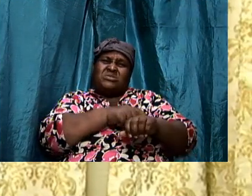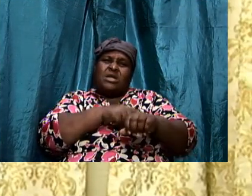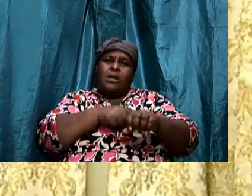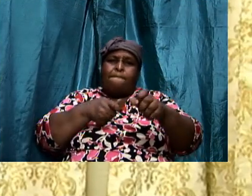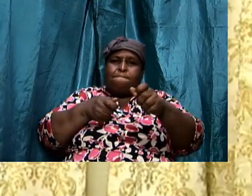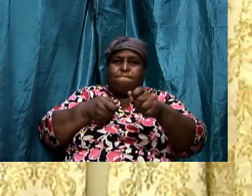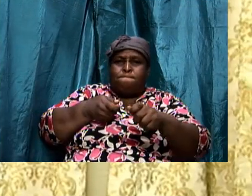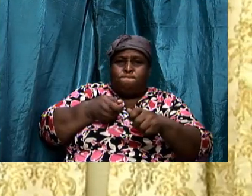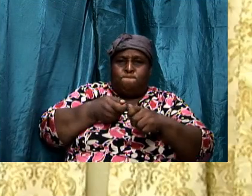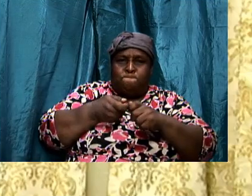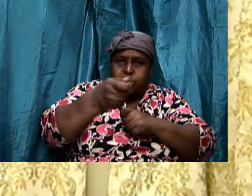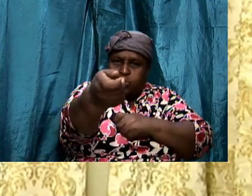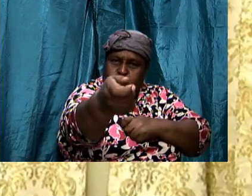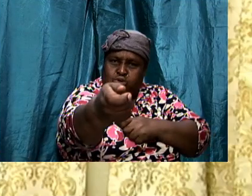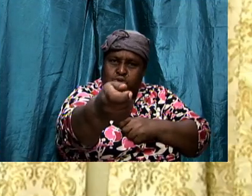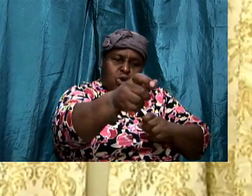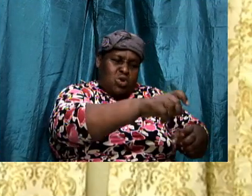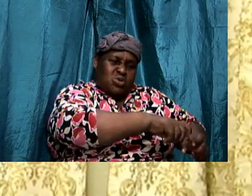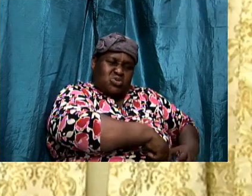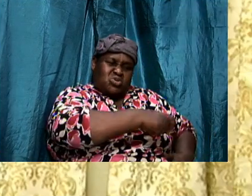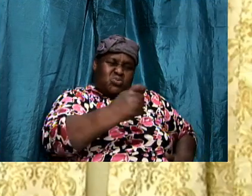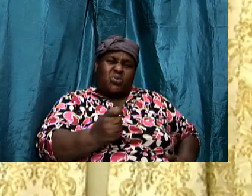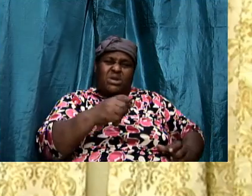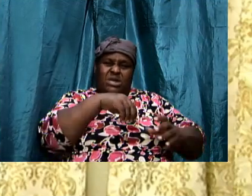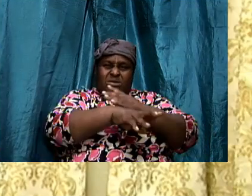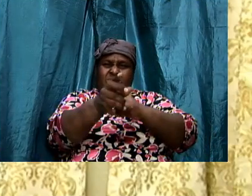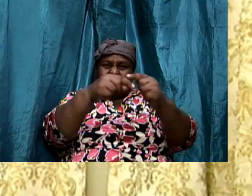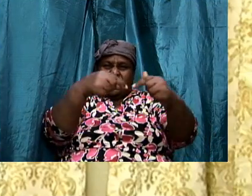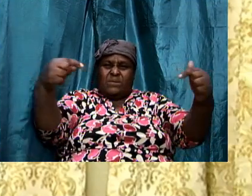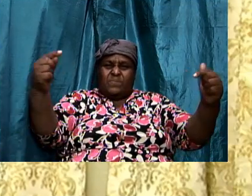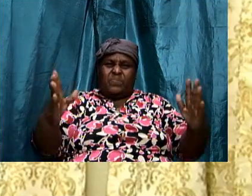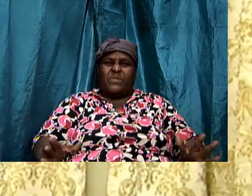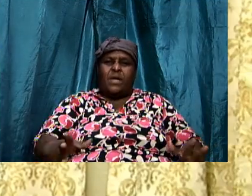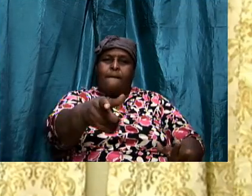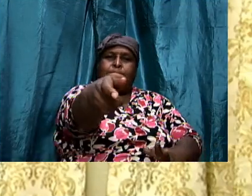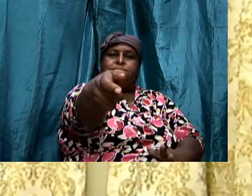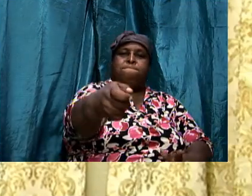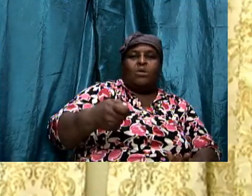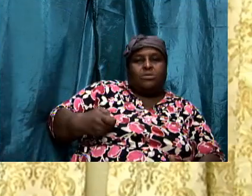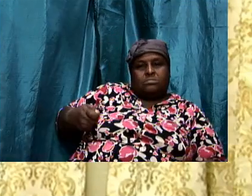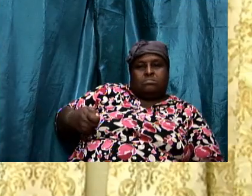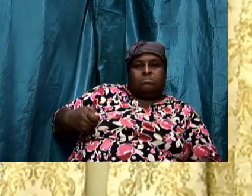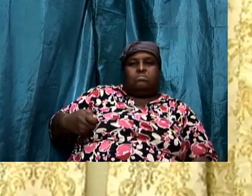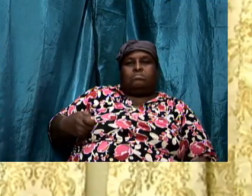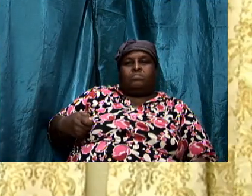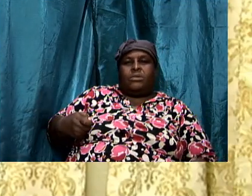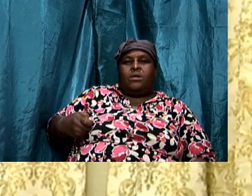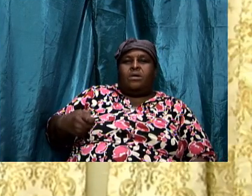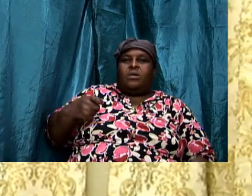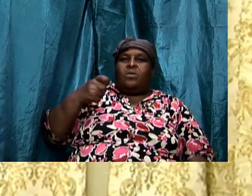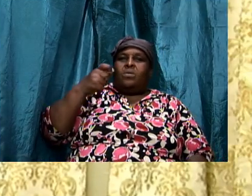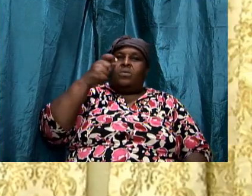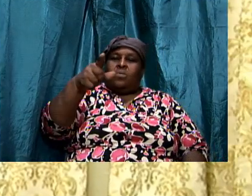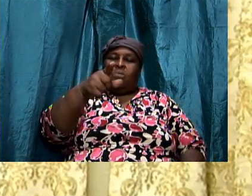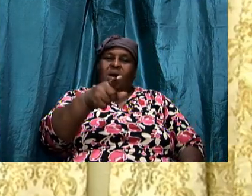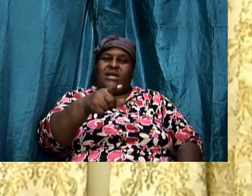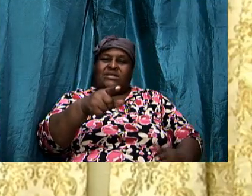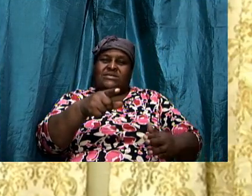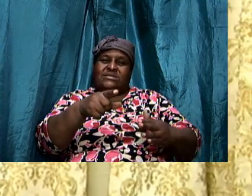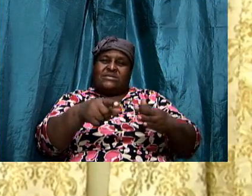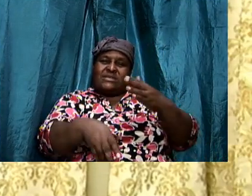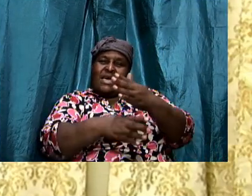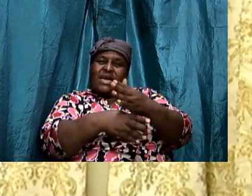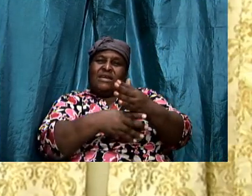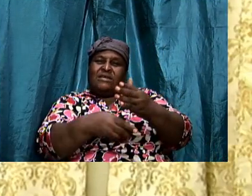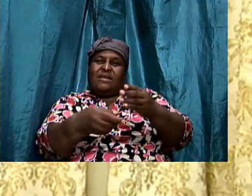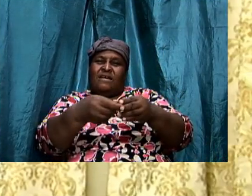that sword into the enemy, they just pulled it out. One side was sharpened and it had a